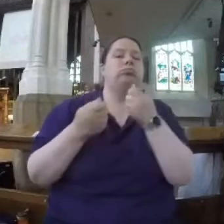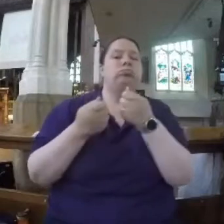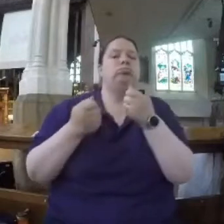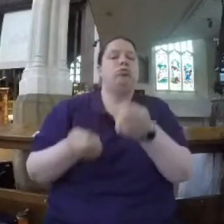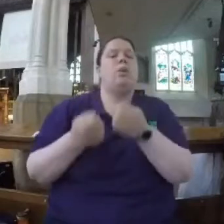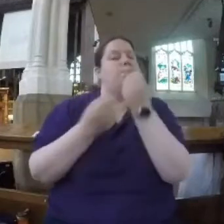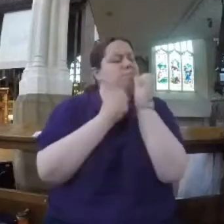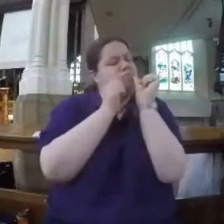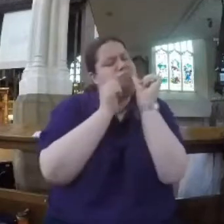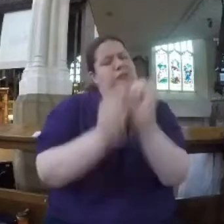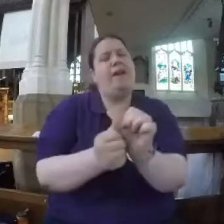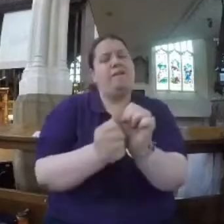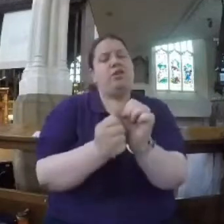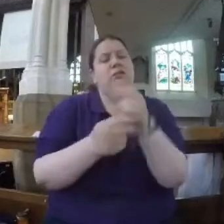tea.